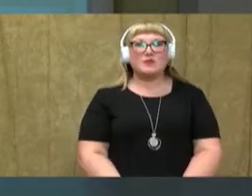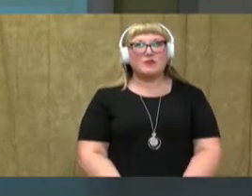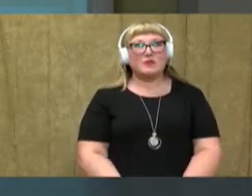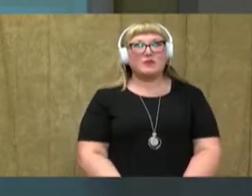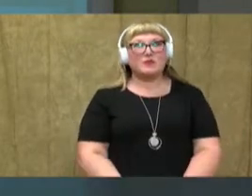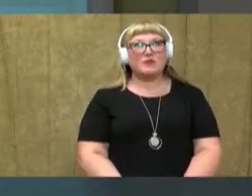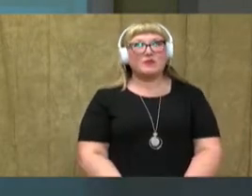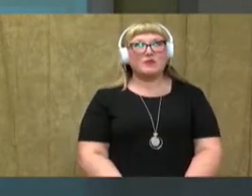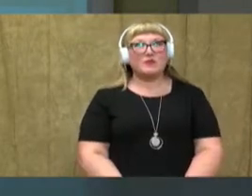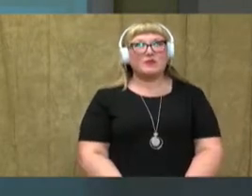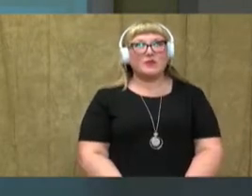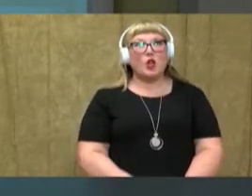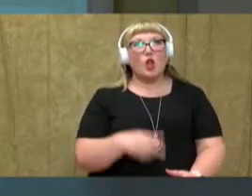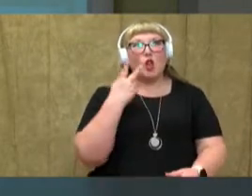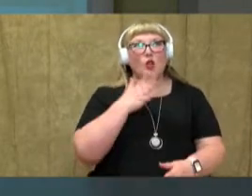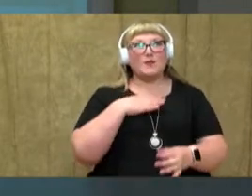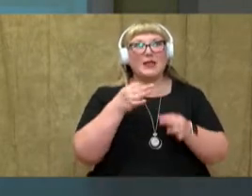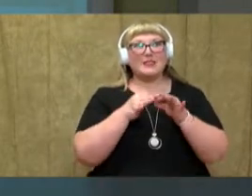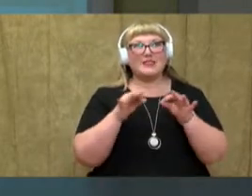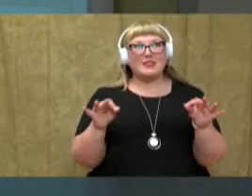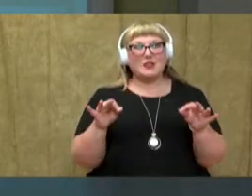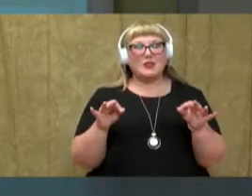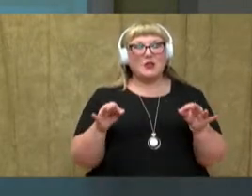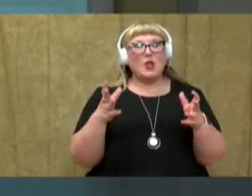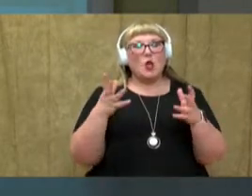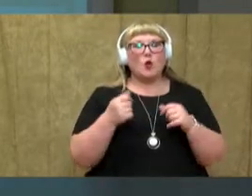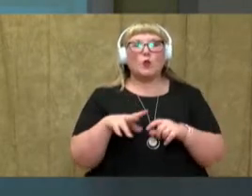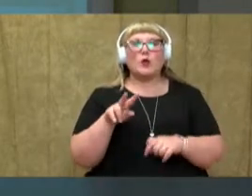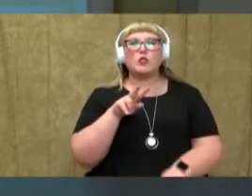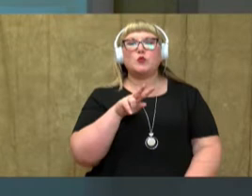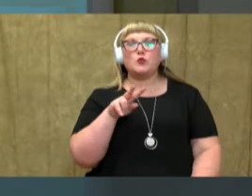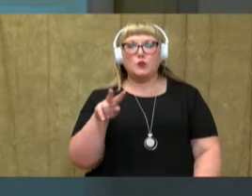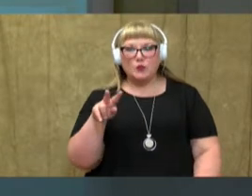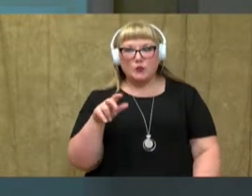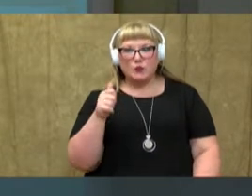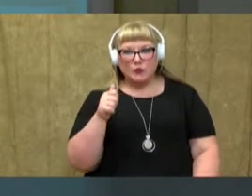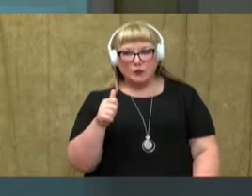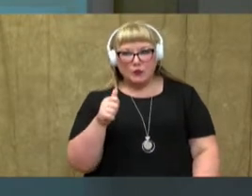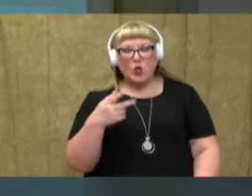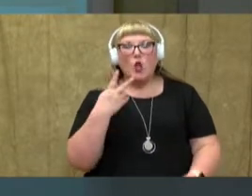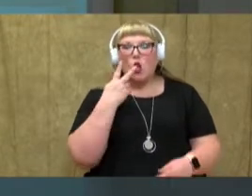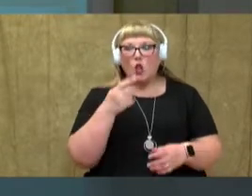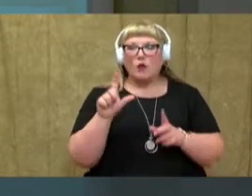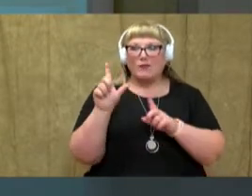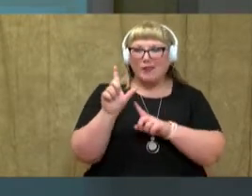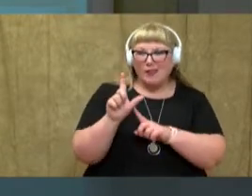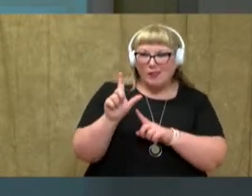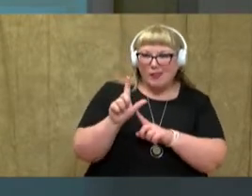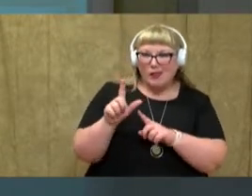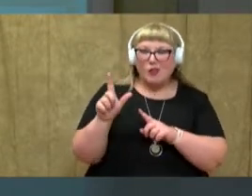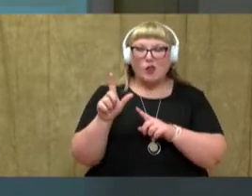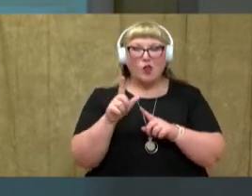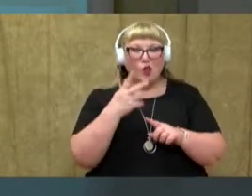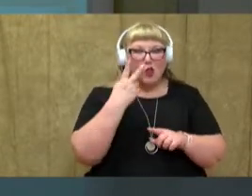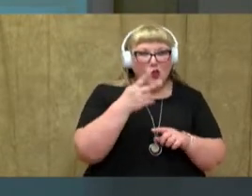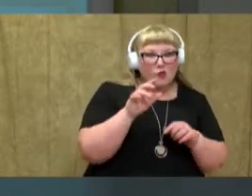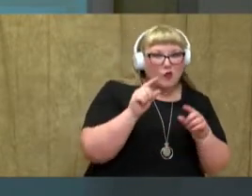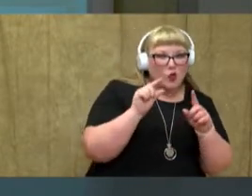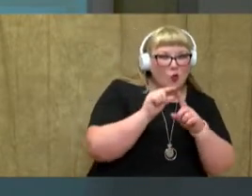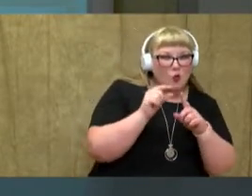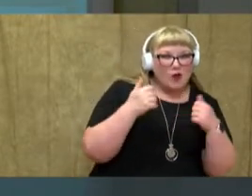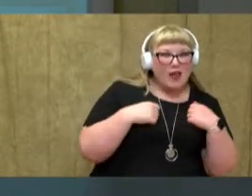All right. Look at my sentence. And I want you to take a few seconds and I want you to look for those letters or those words that have that